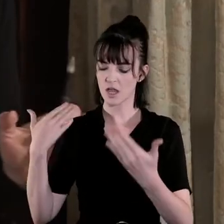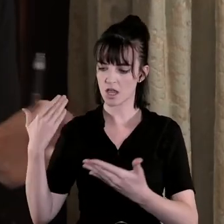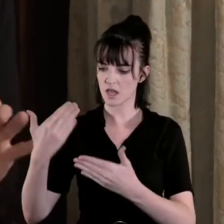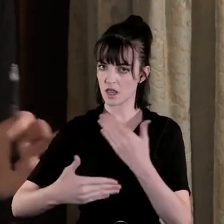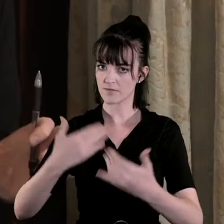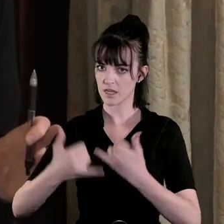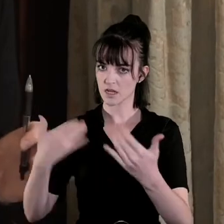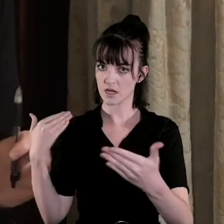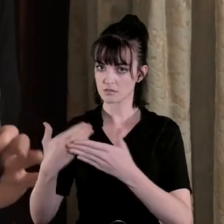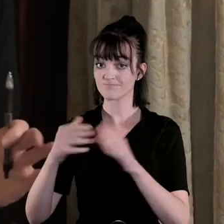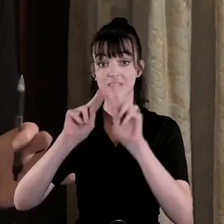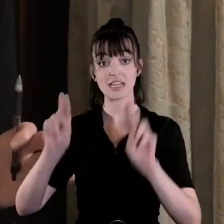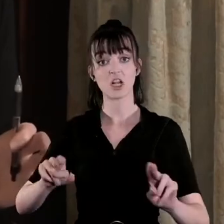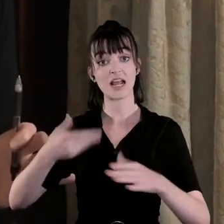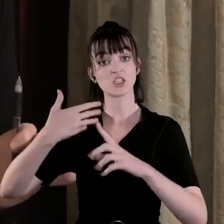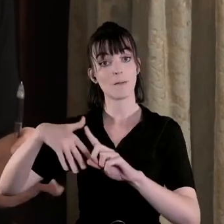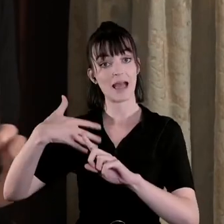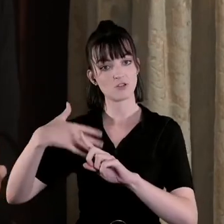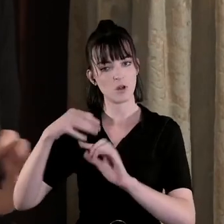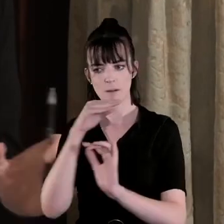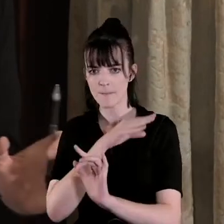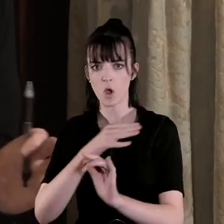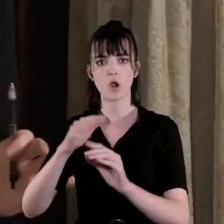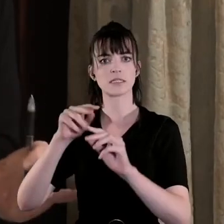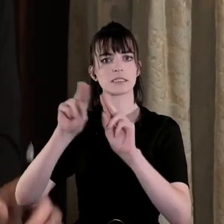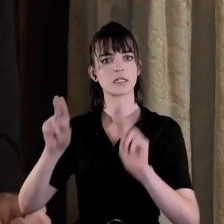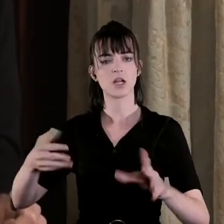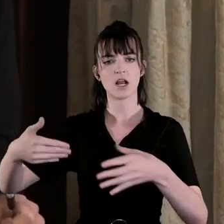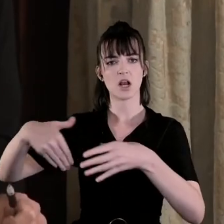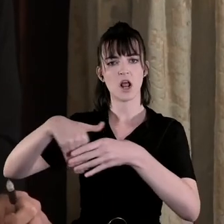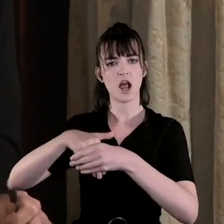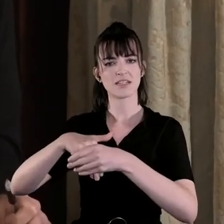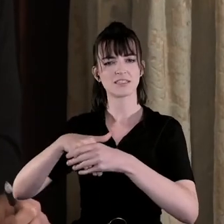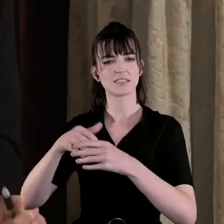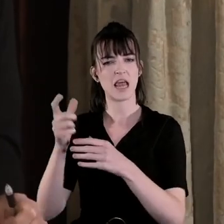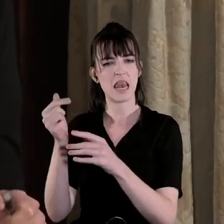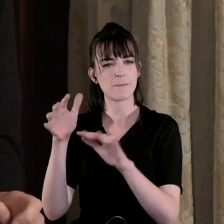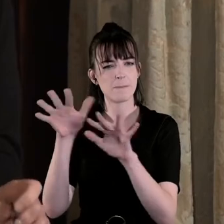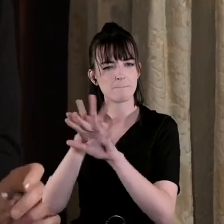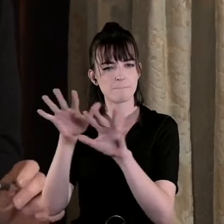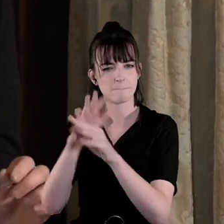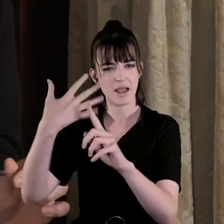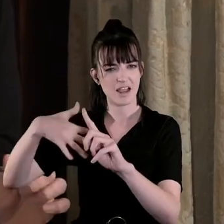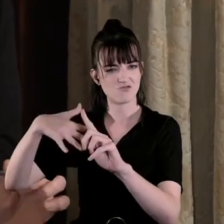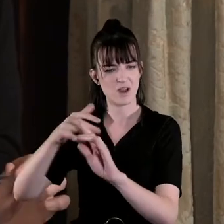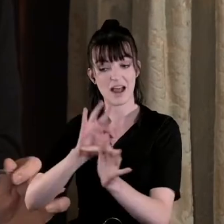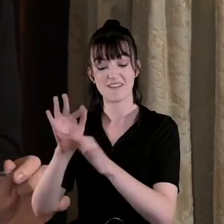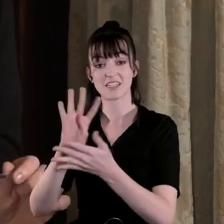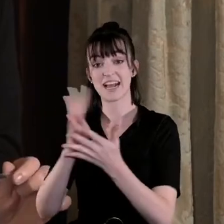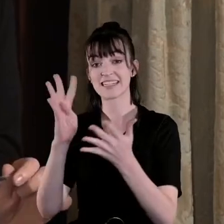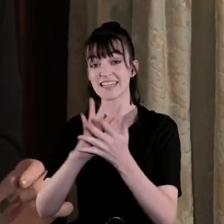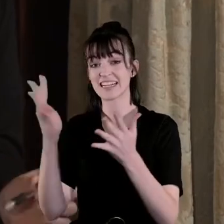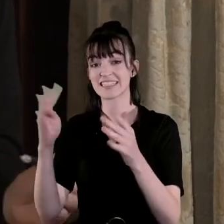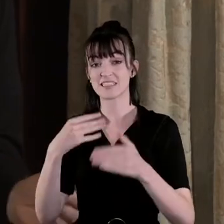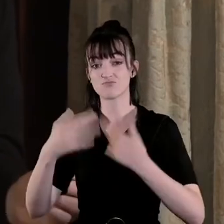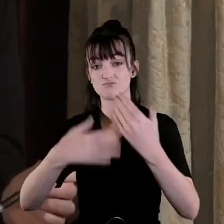international background the importance of that international context kind of fades a little bit into the background from 1919 onwards